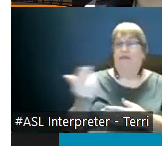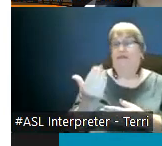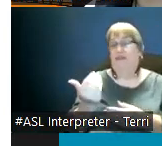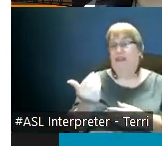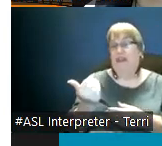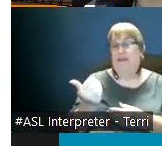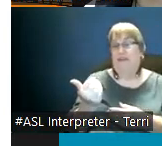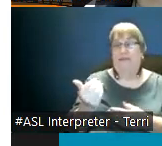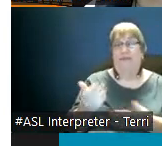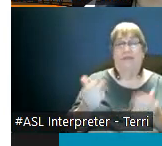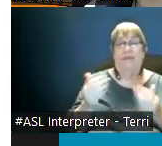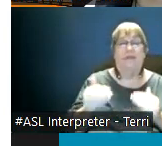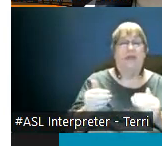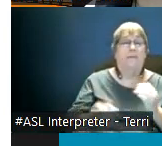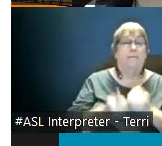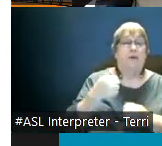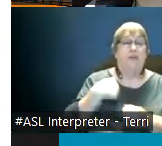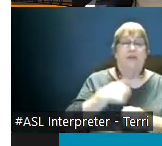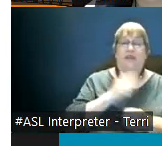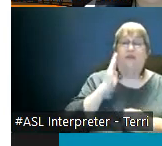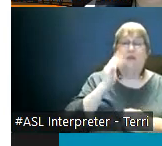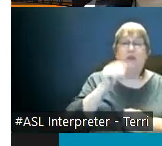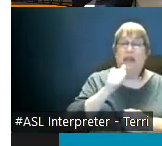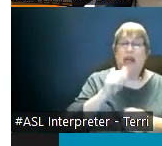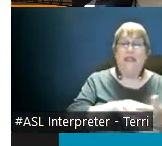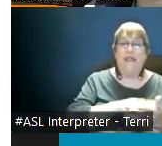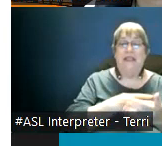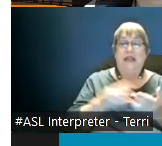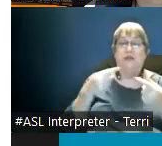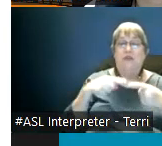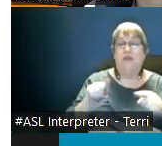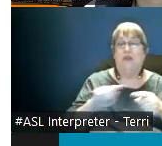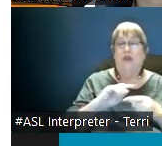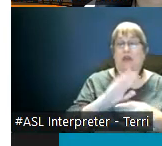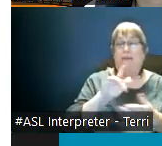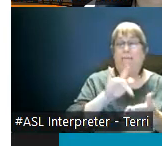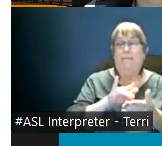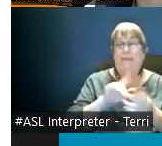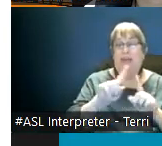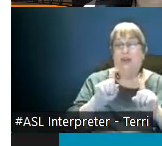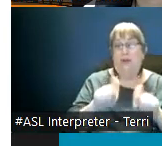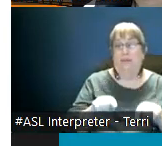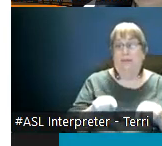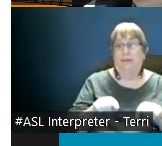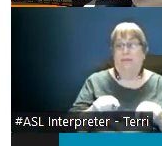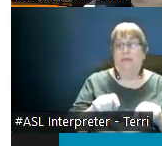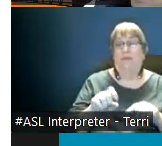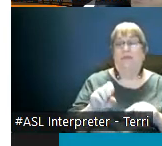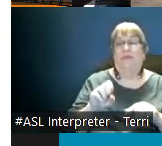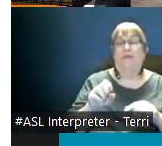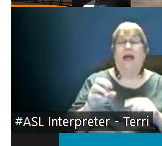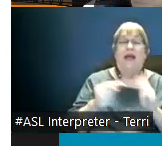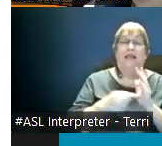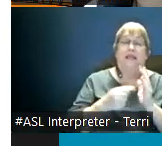most of us will not schedule um during the week of midterms or if you know you're going to be given a midterm back sometimes we